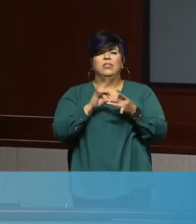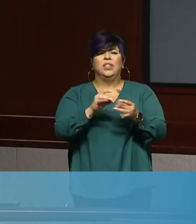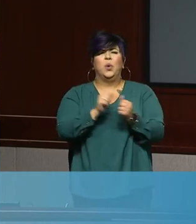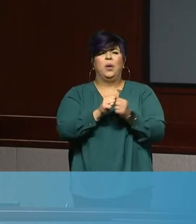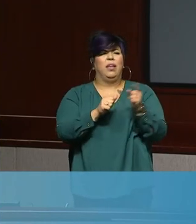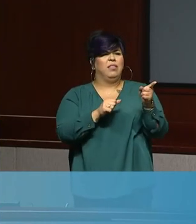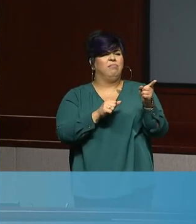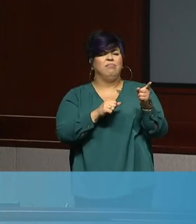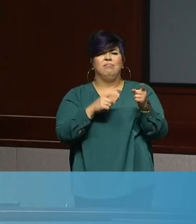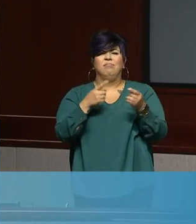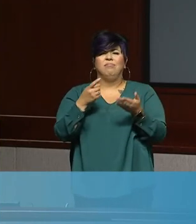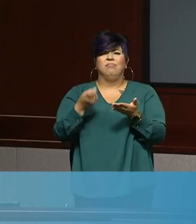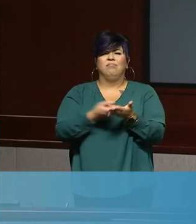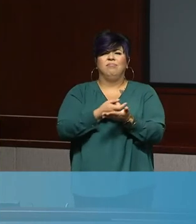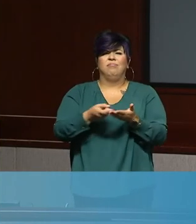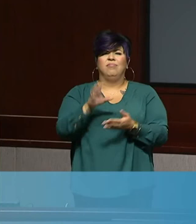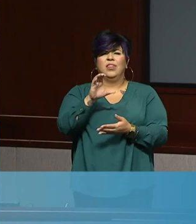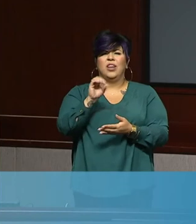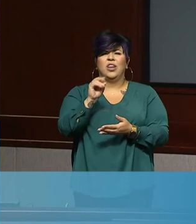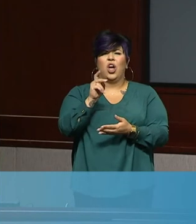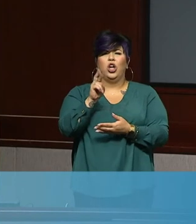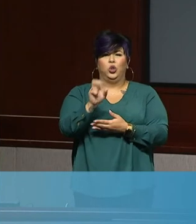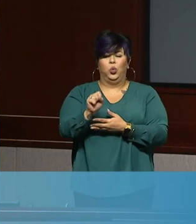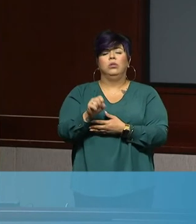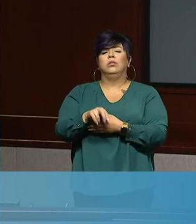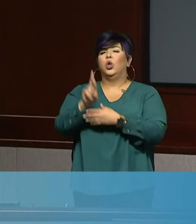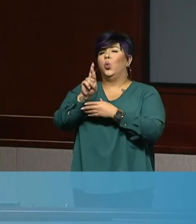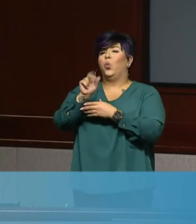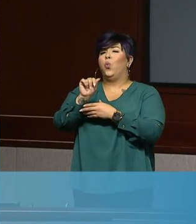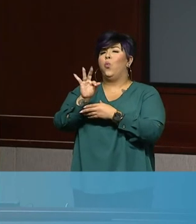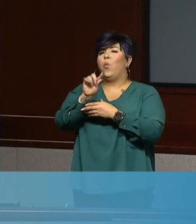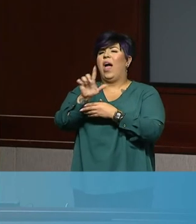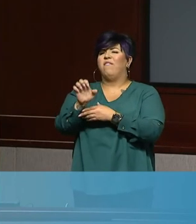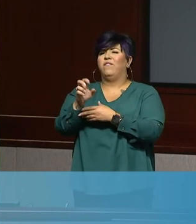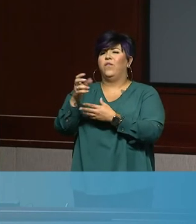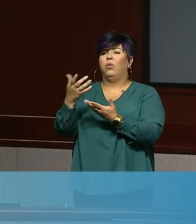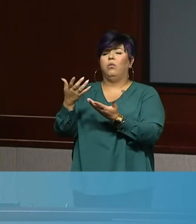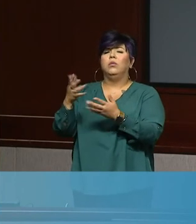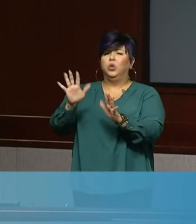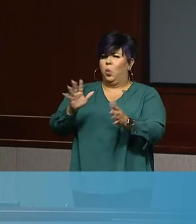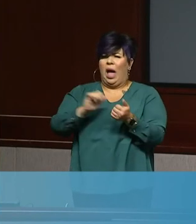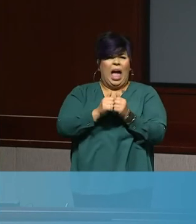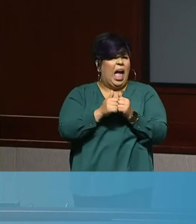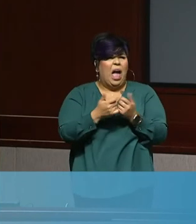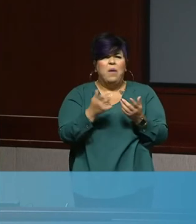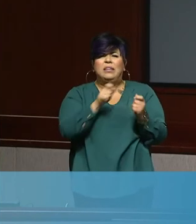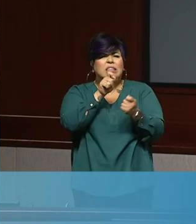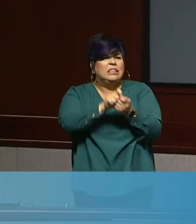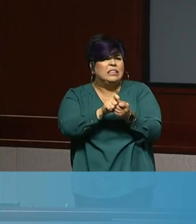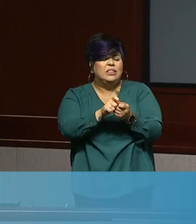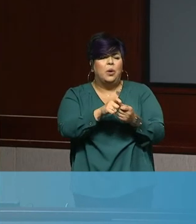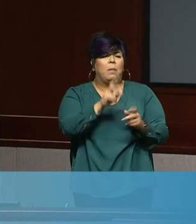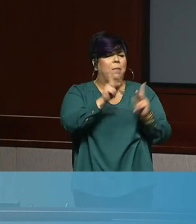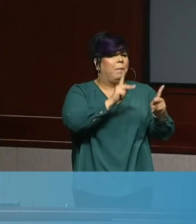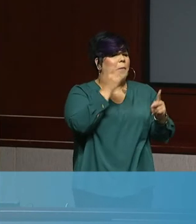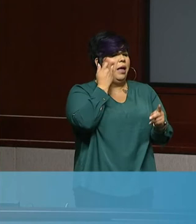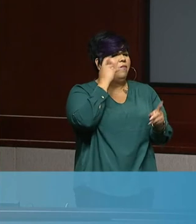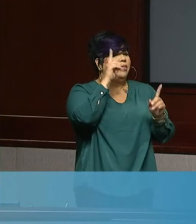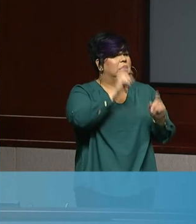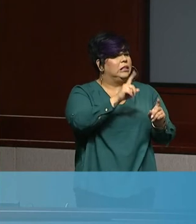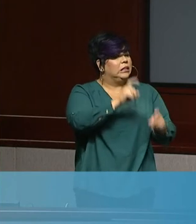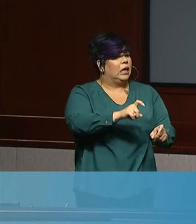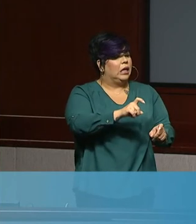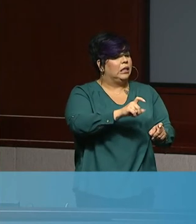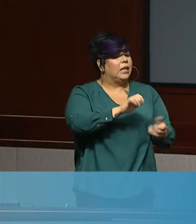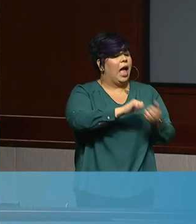um, raffle. So how does that work? People can go get tested and then, you know, how do they, how do they